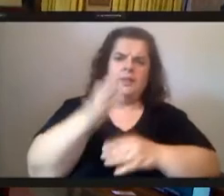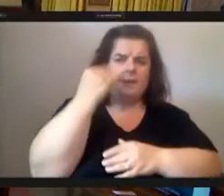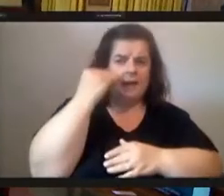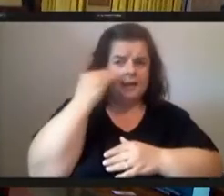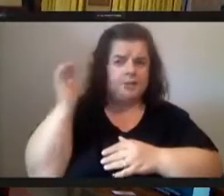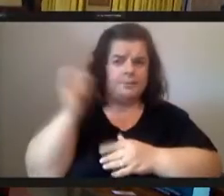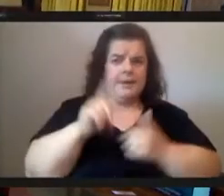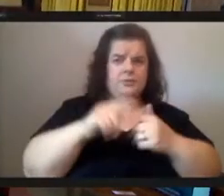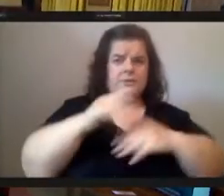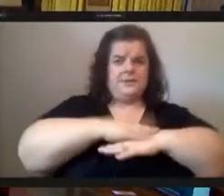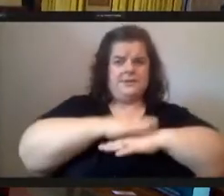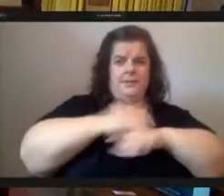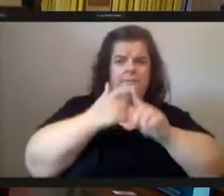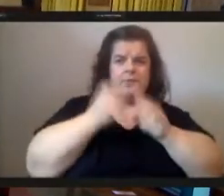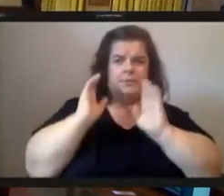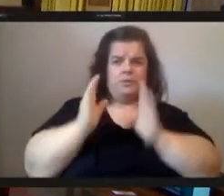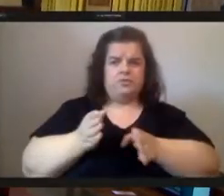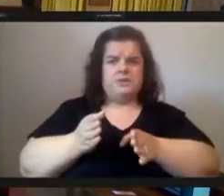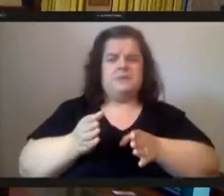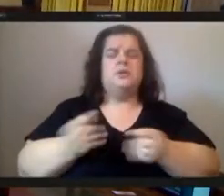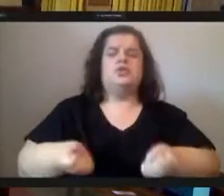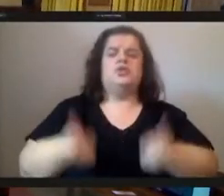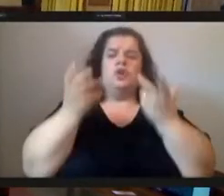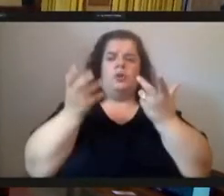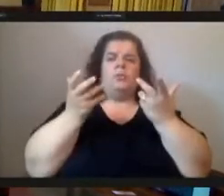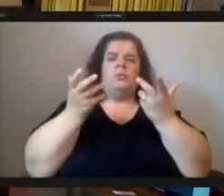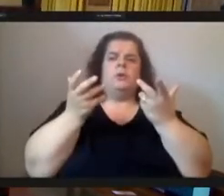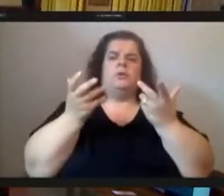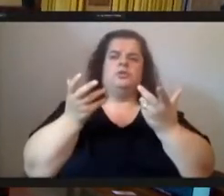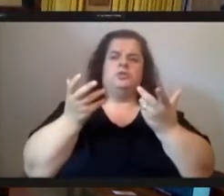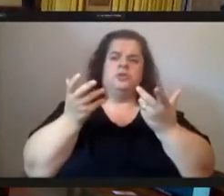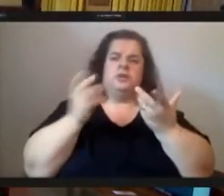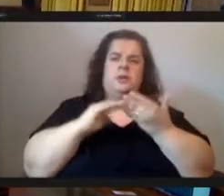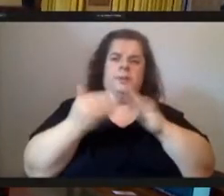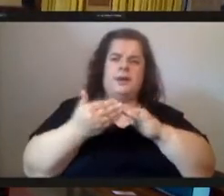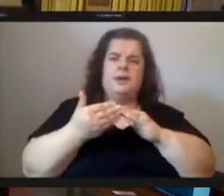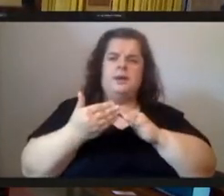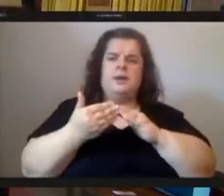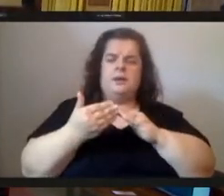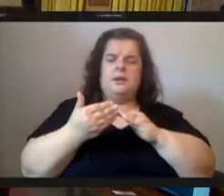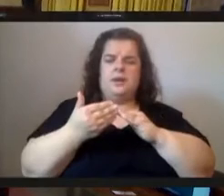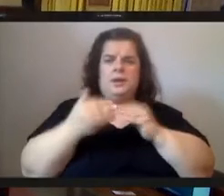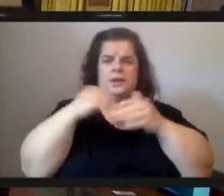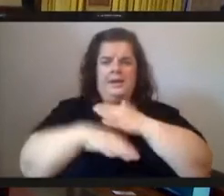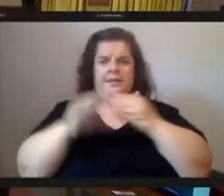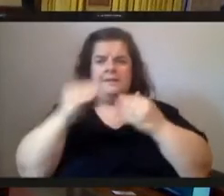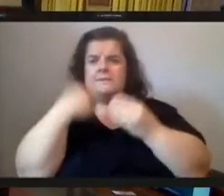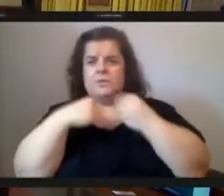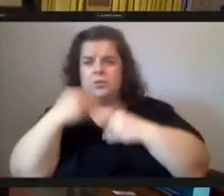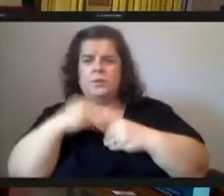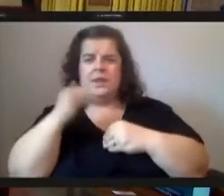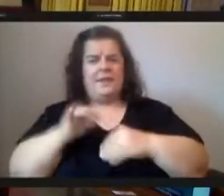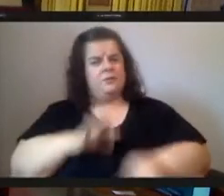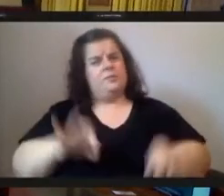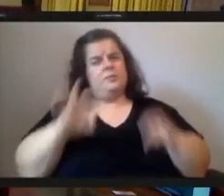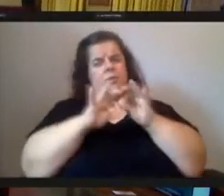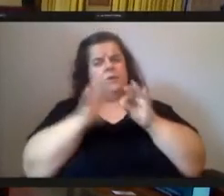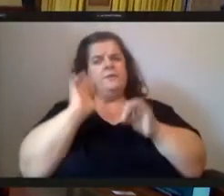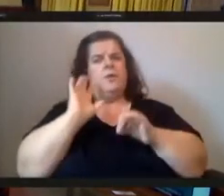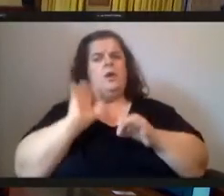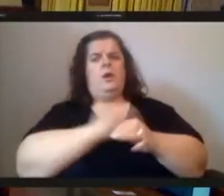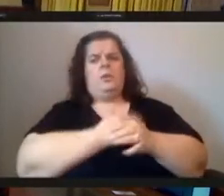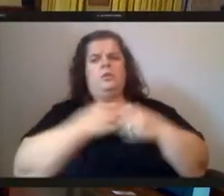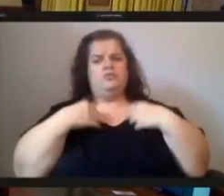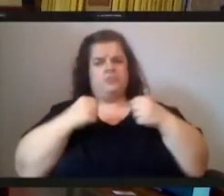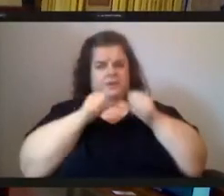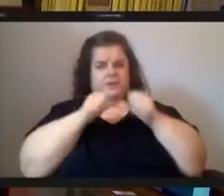off the streets there is so much undeniable community in food it is at the crux of our sustained well-being please support the food